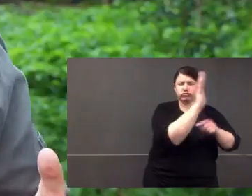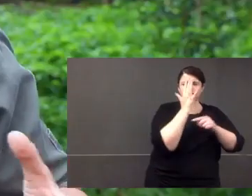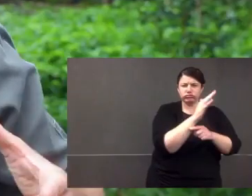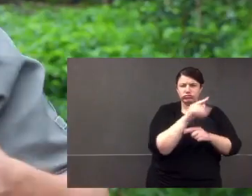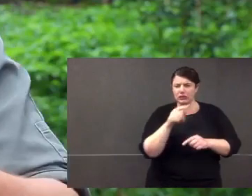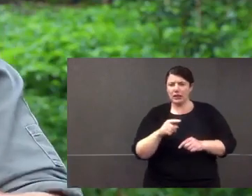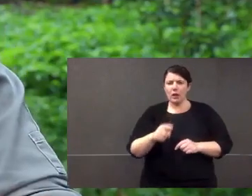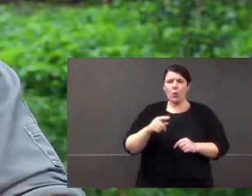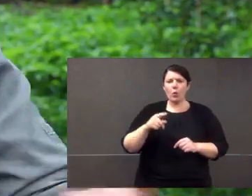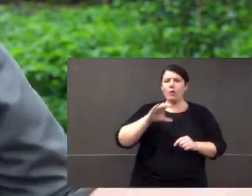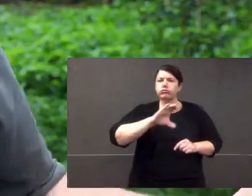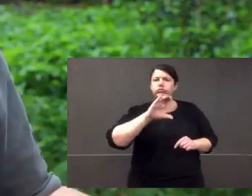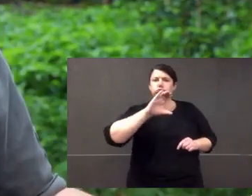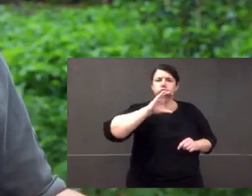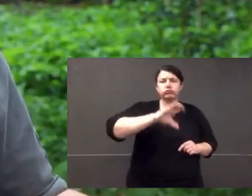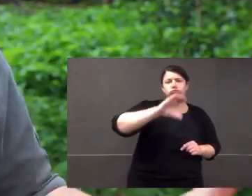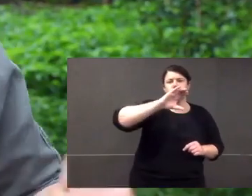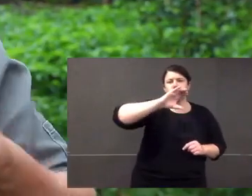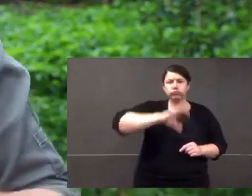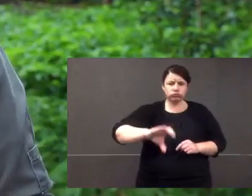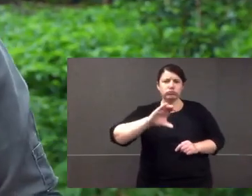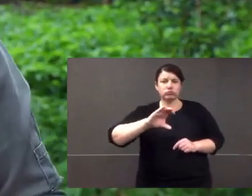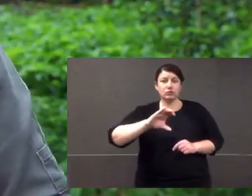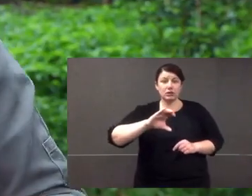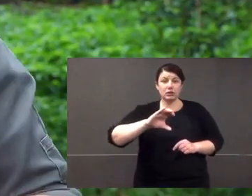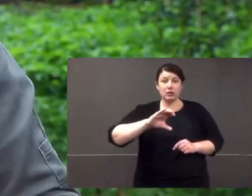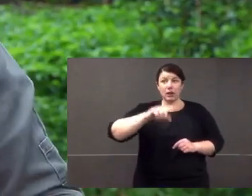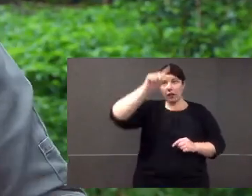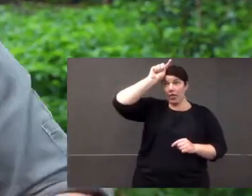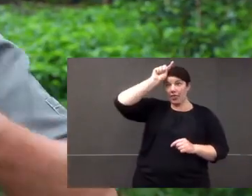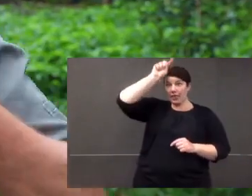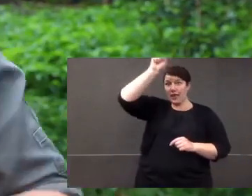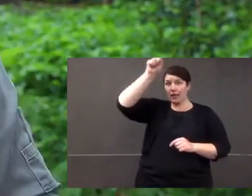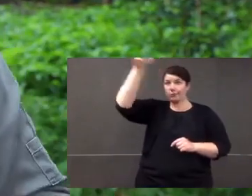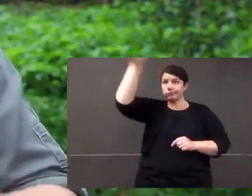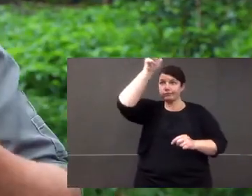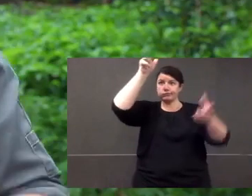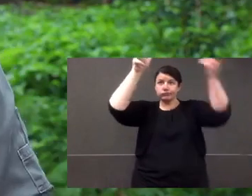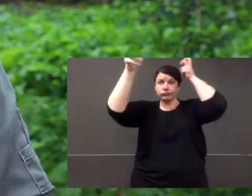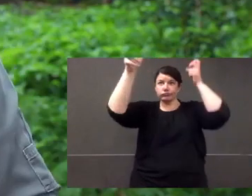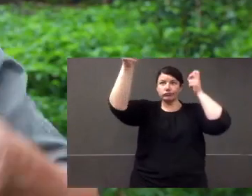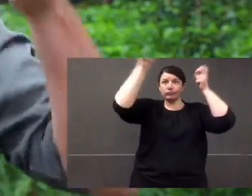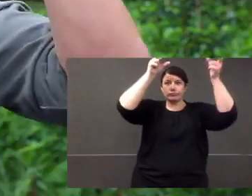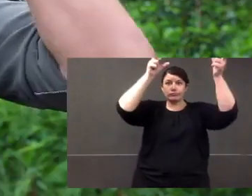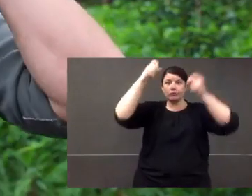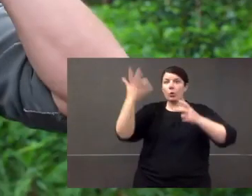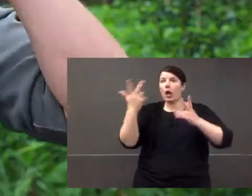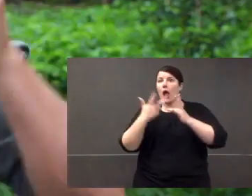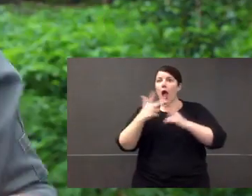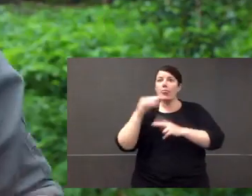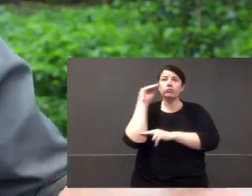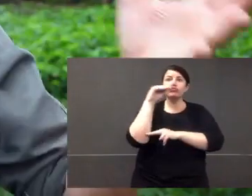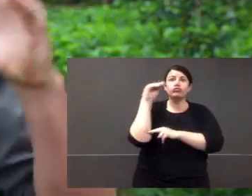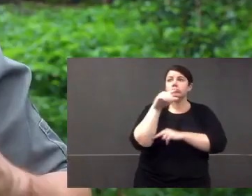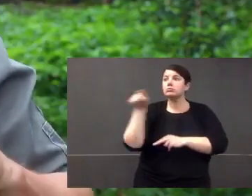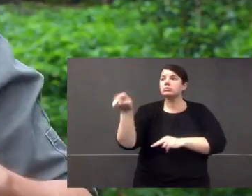cassowaries, there's really thick forest and when they call, they boom and it's a big boom, boom. And that crown